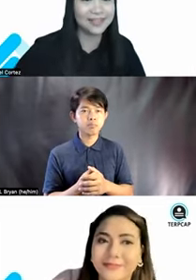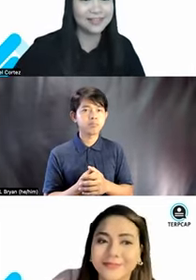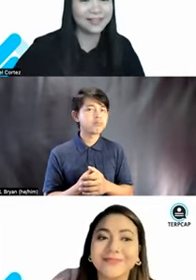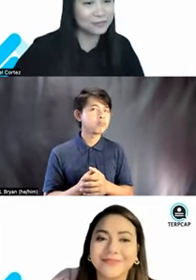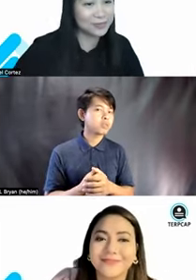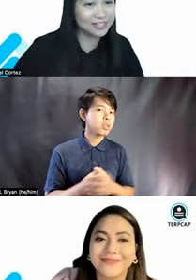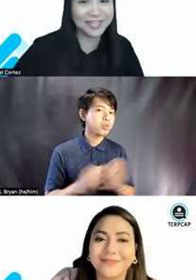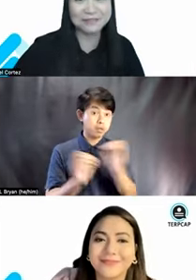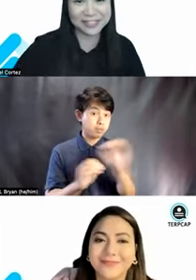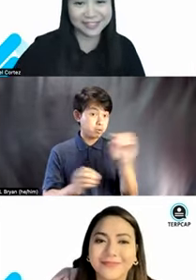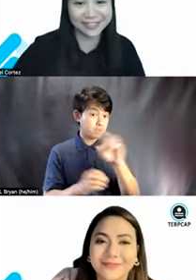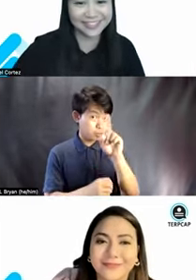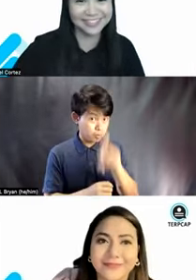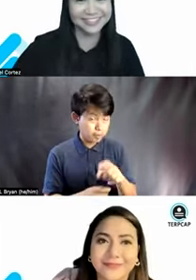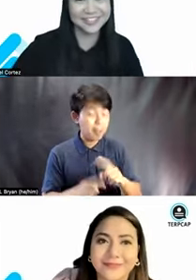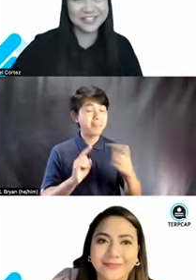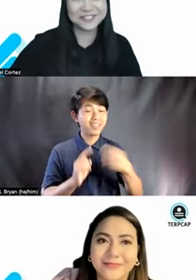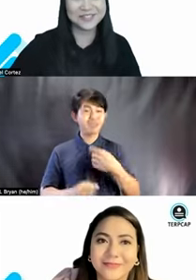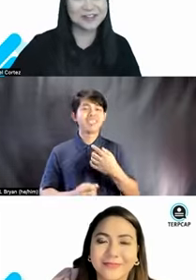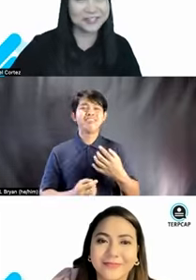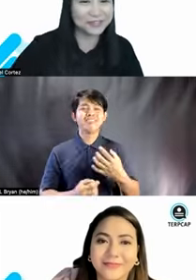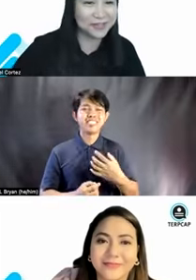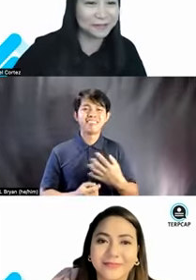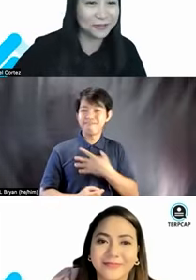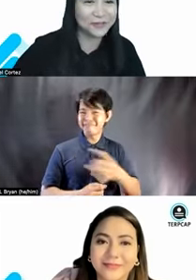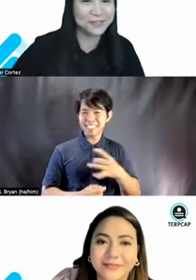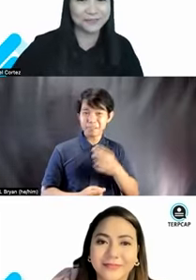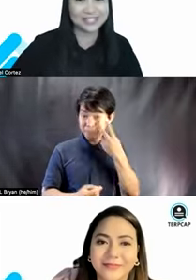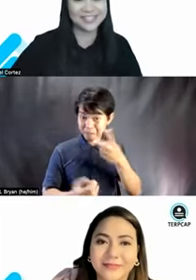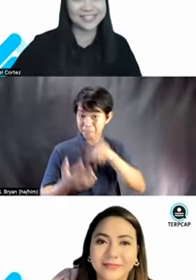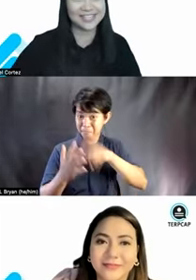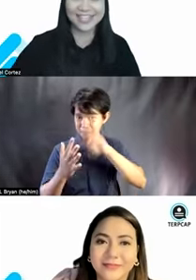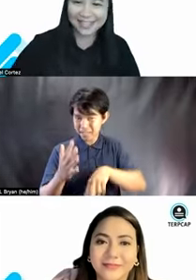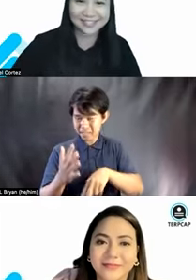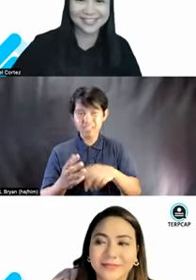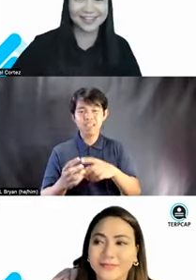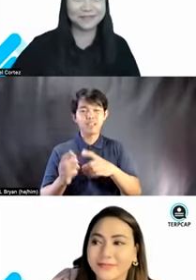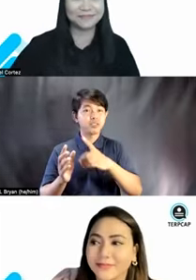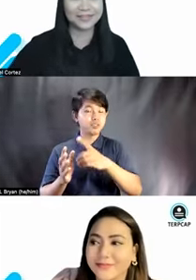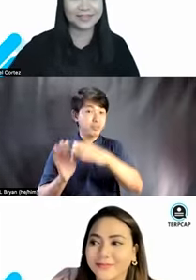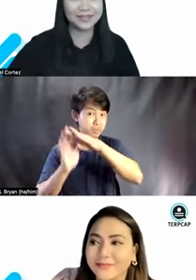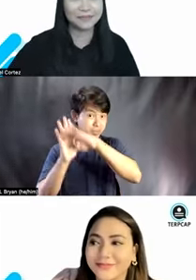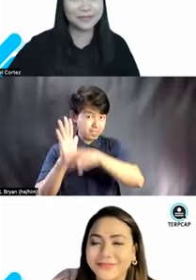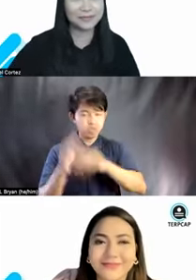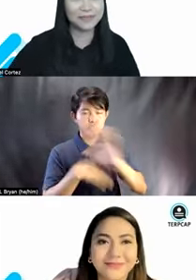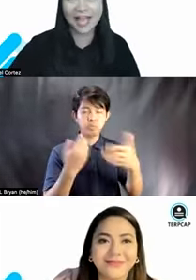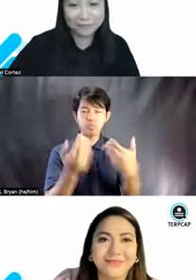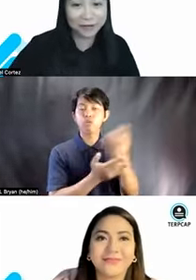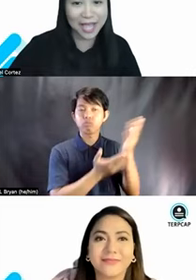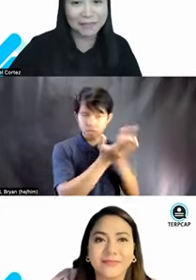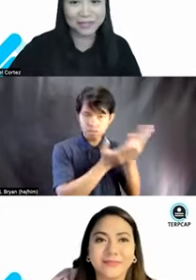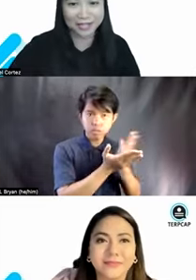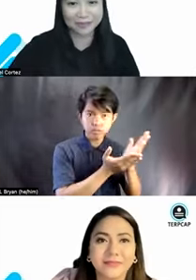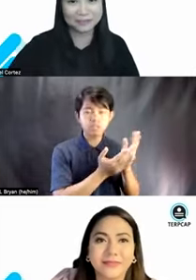I am loving what I am reading. So directory of all those services, yes, um, we would be